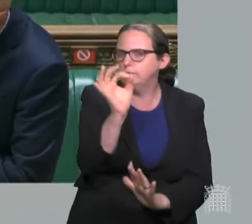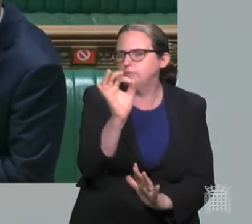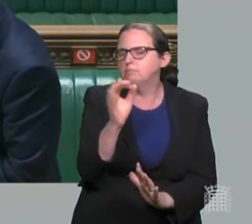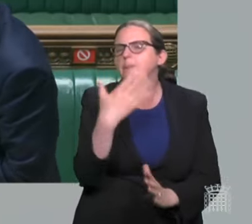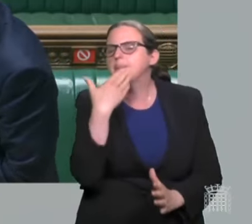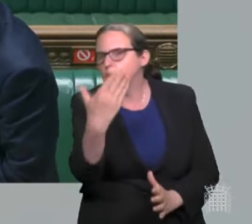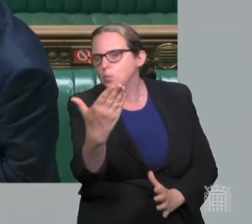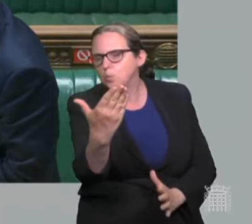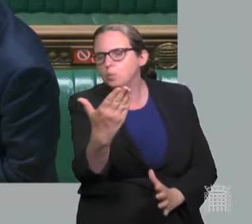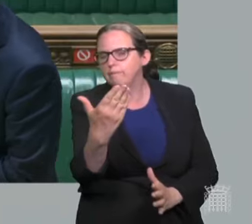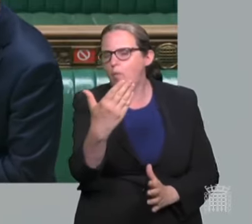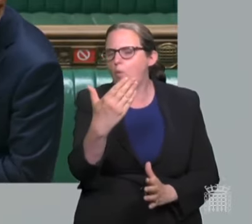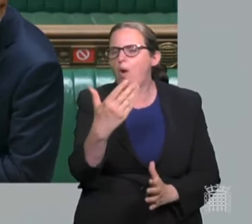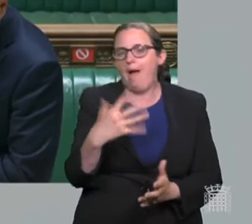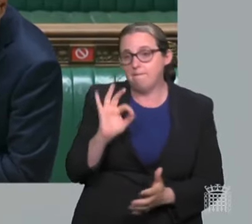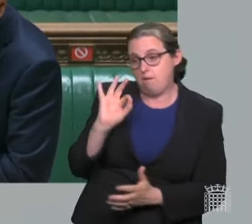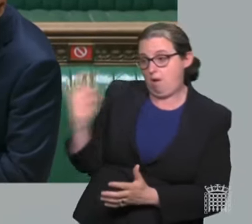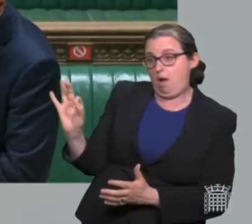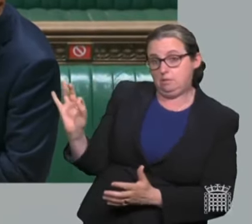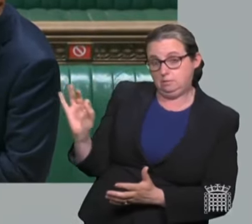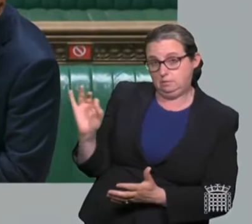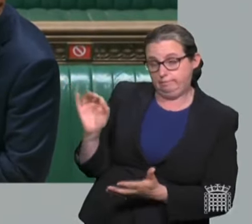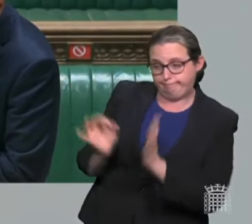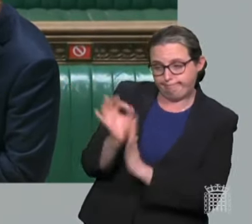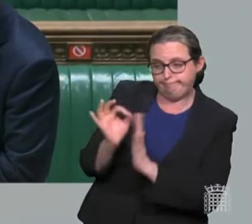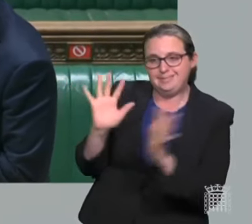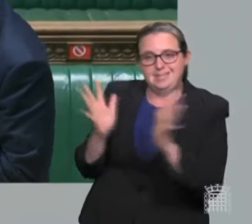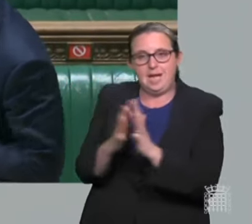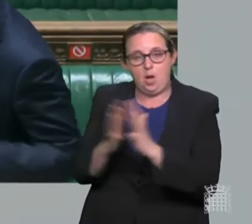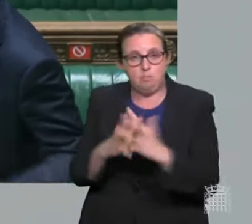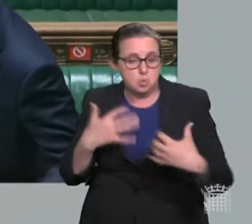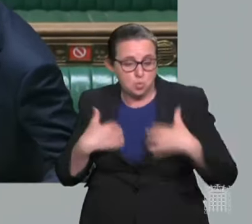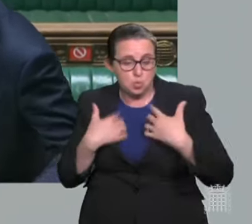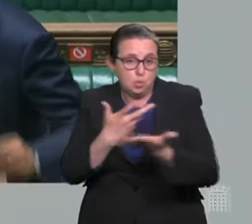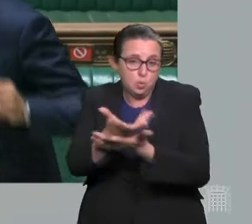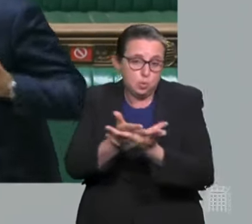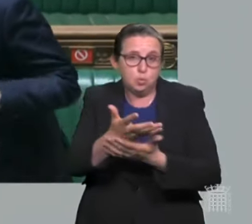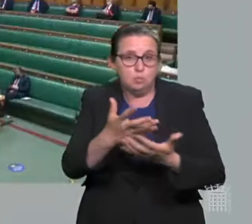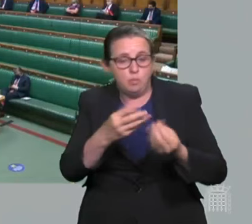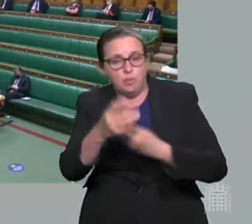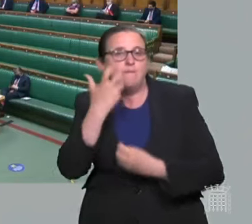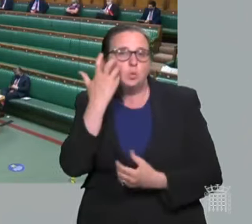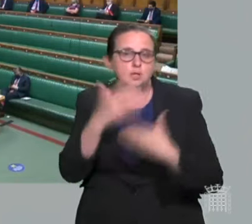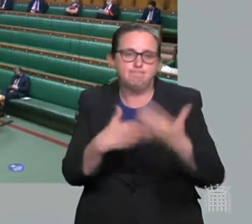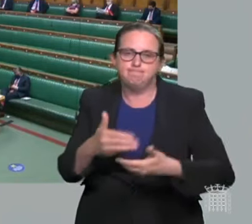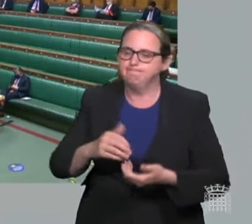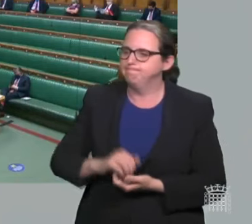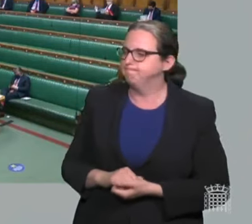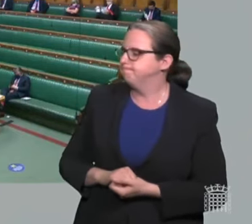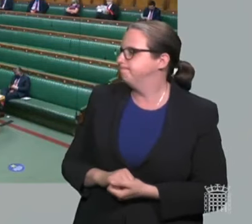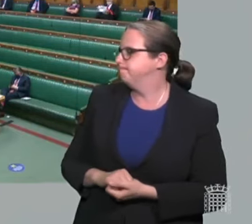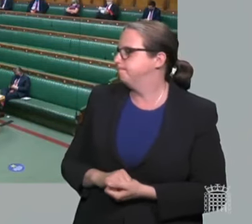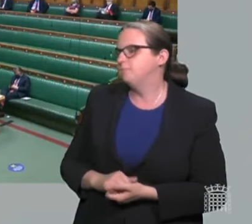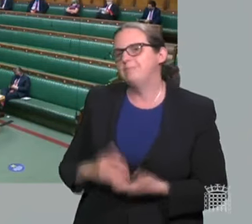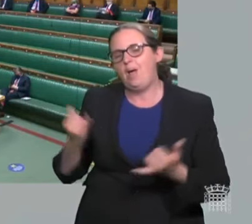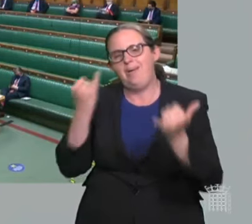that I have already asked for such advice and I look forward to talking to him about it in the future. Let's go to SMP